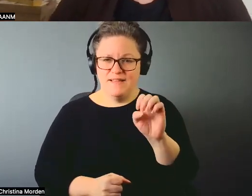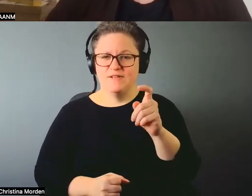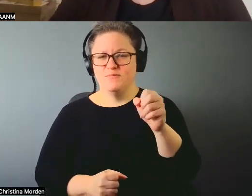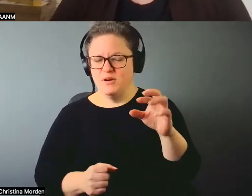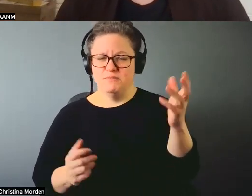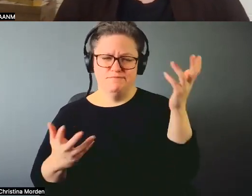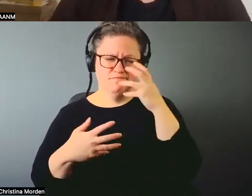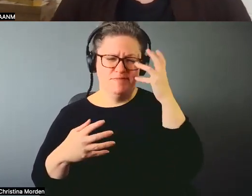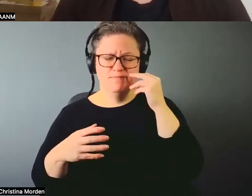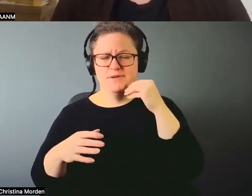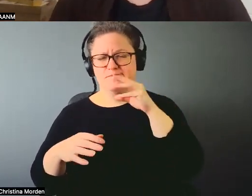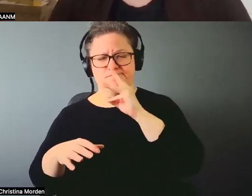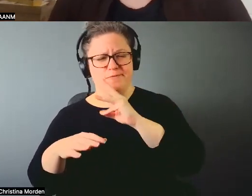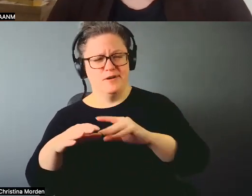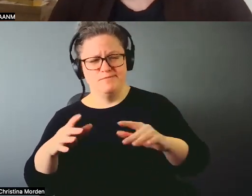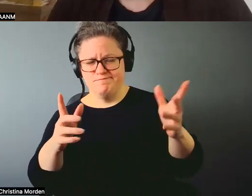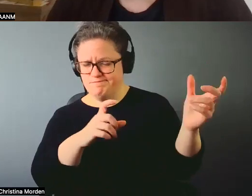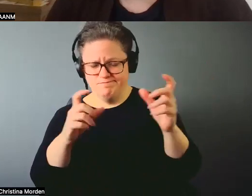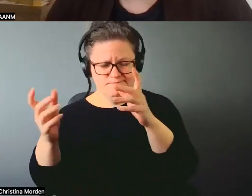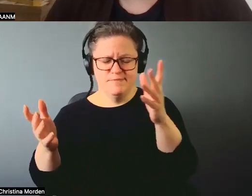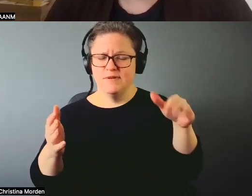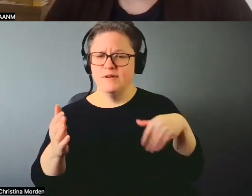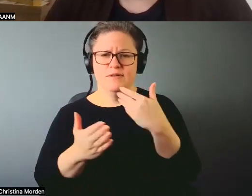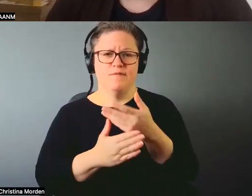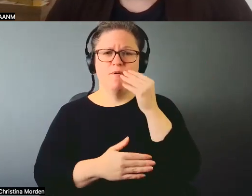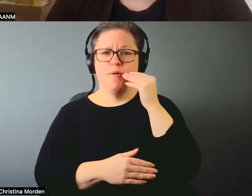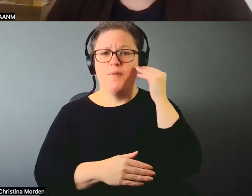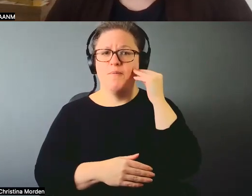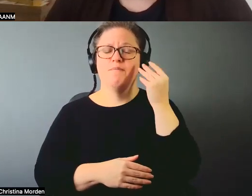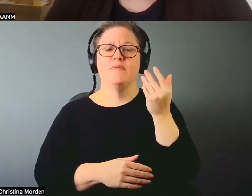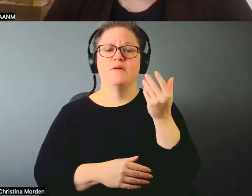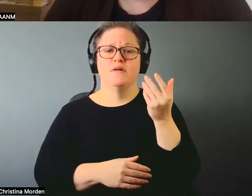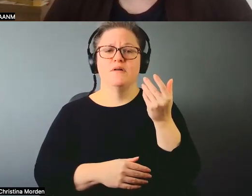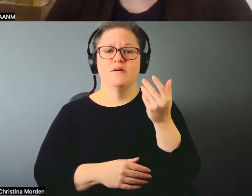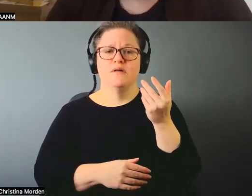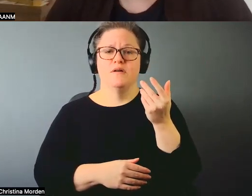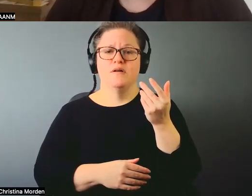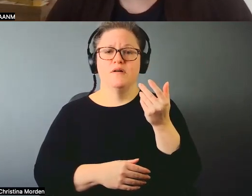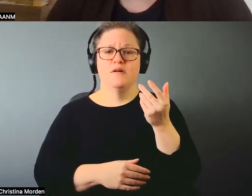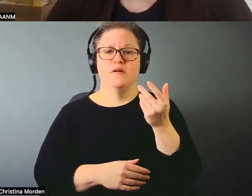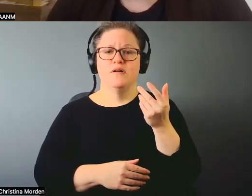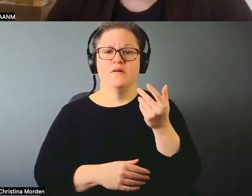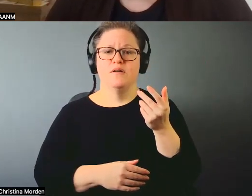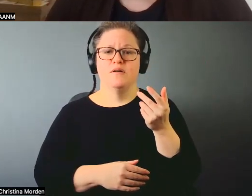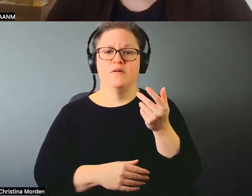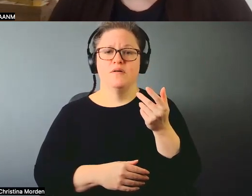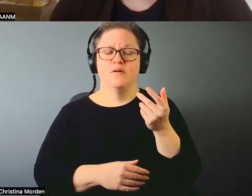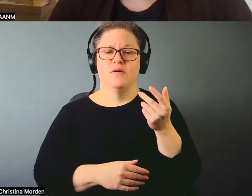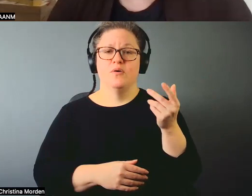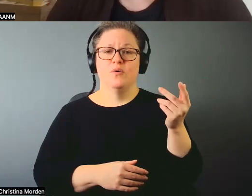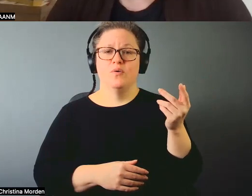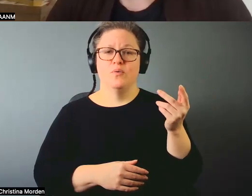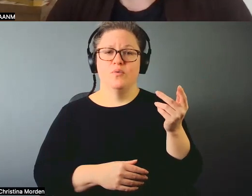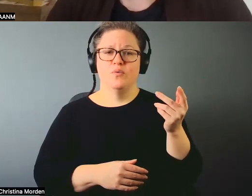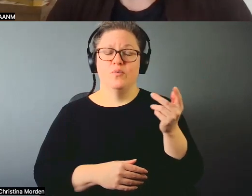for the next four months we looked to find a used RV. So, so, we bought one in